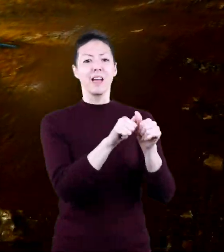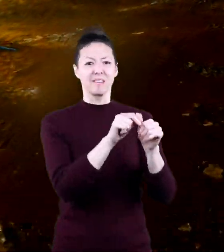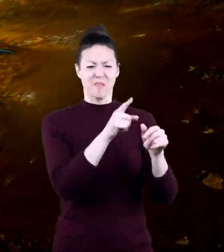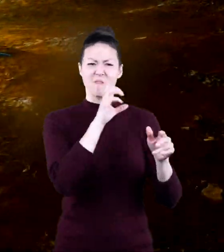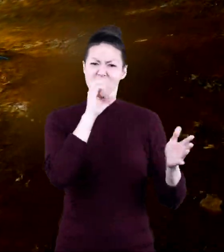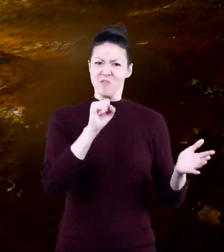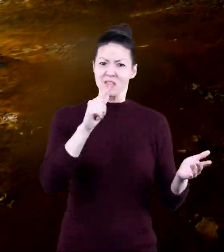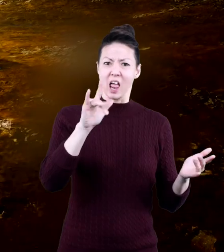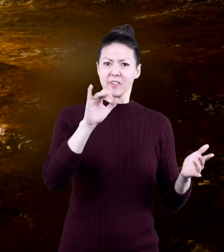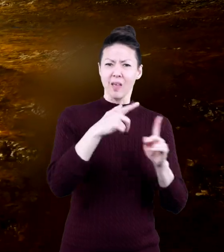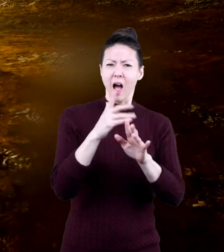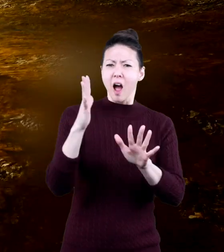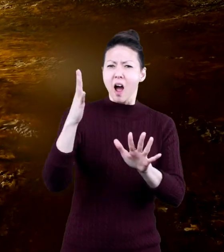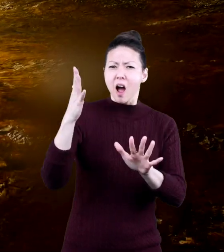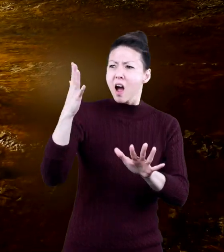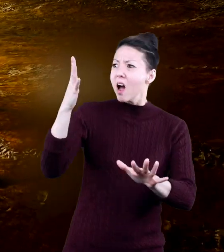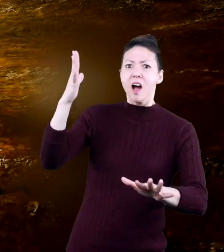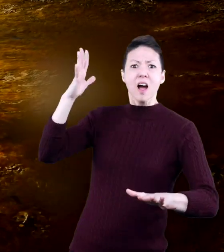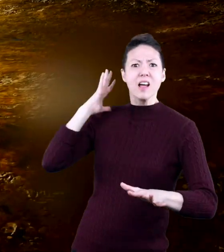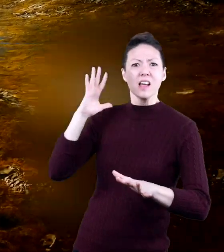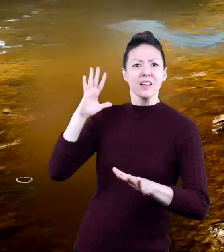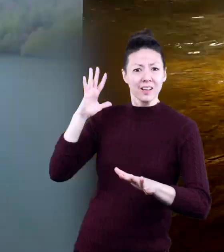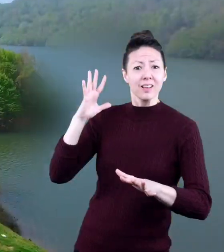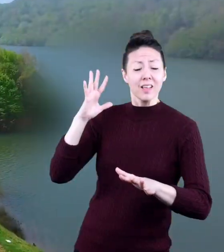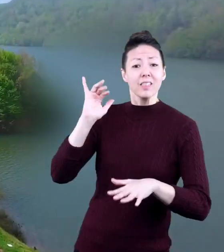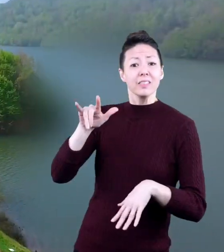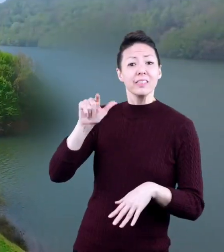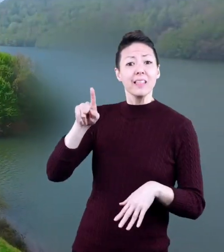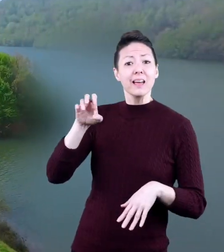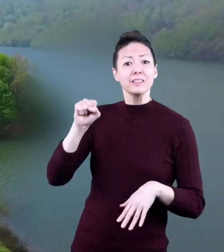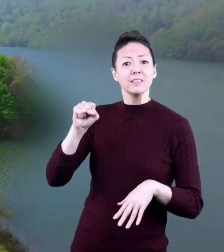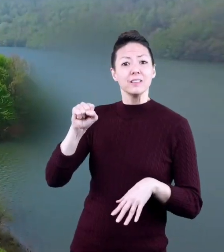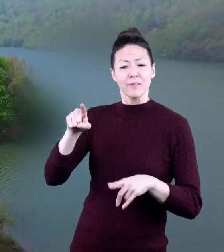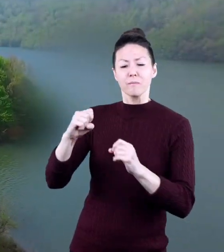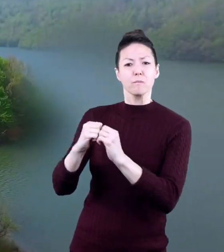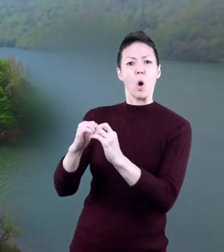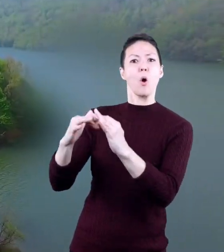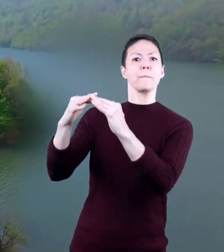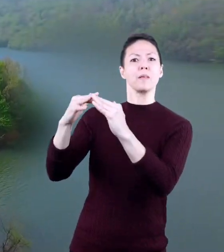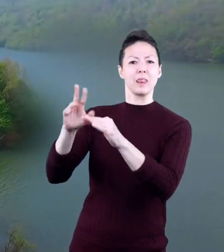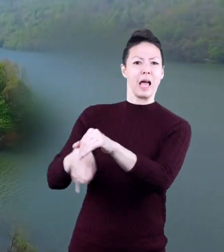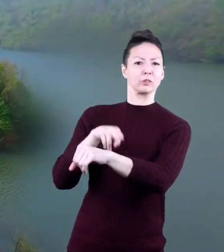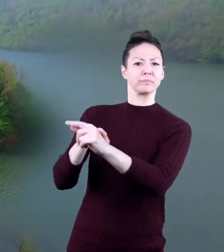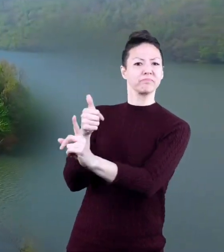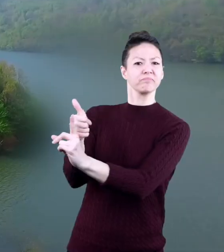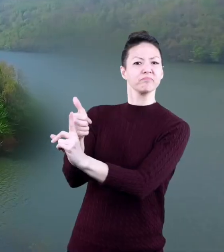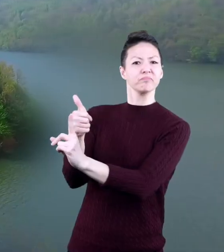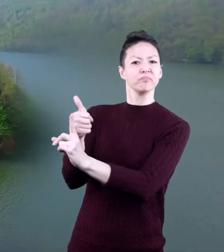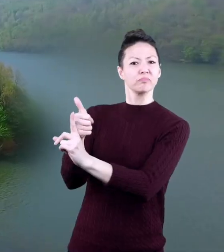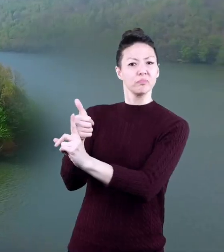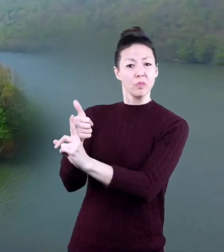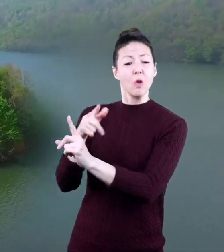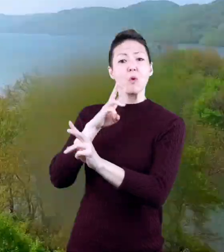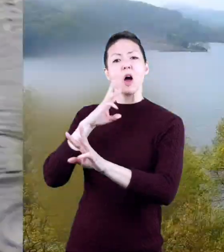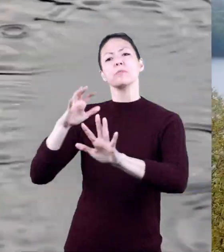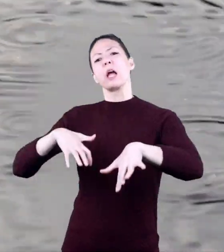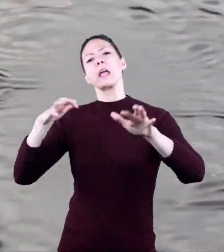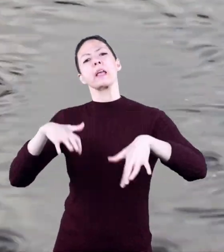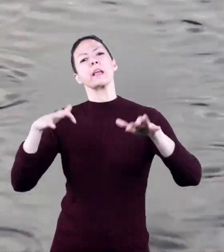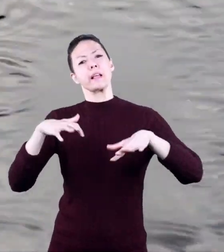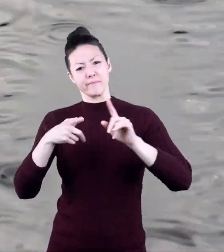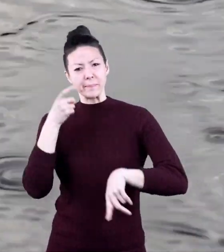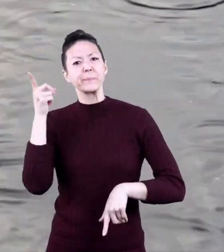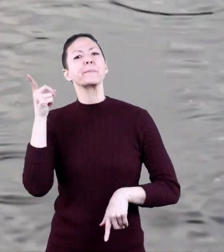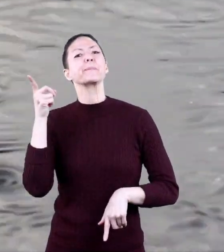remains of old glaciers from long ago most lakes are formed naturally this happens when water from